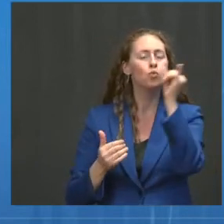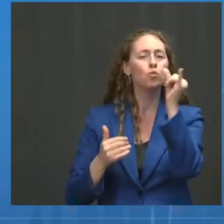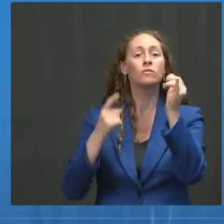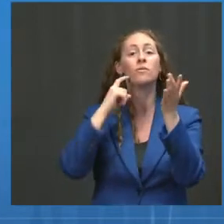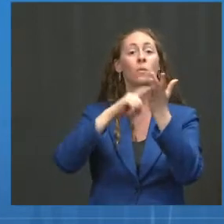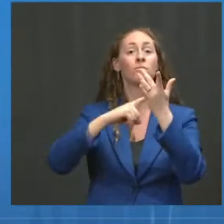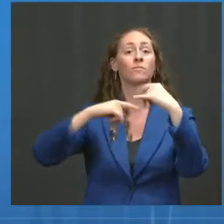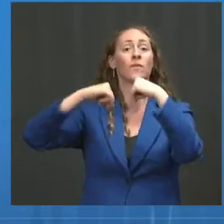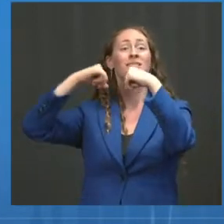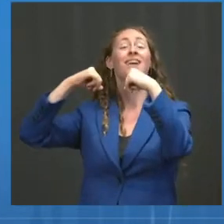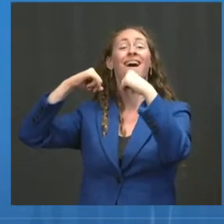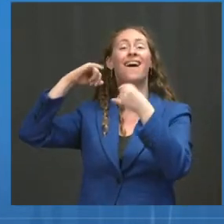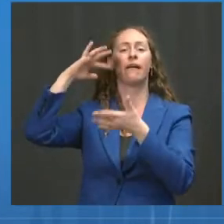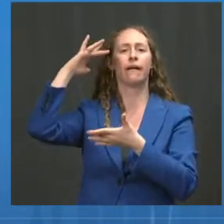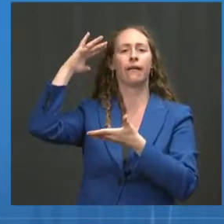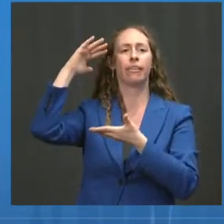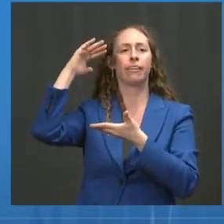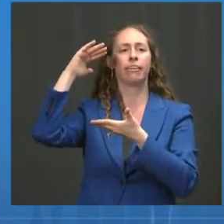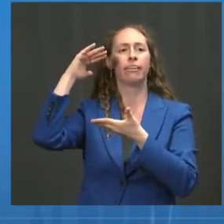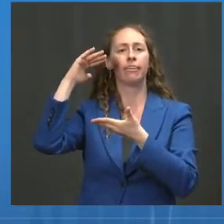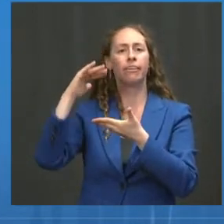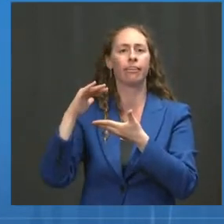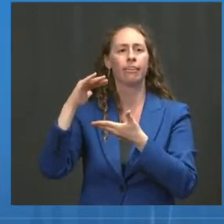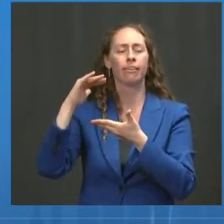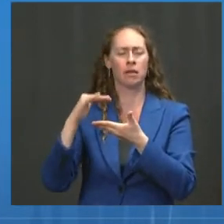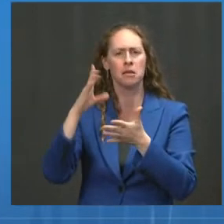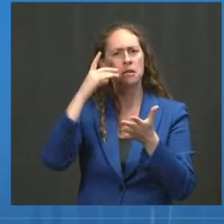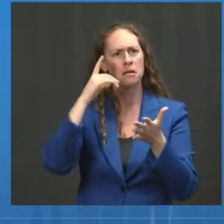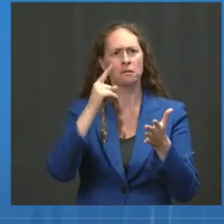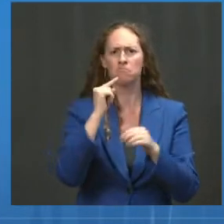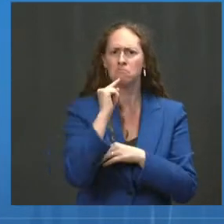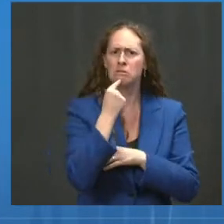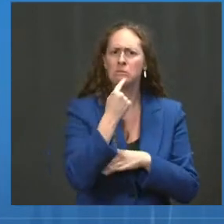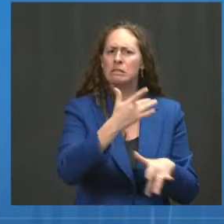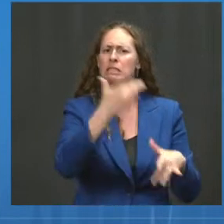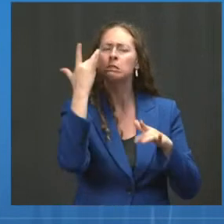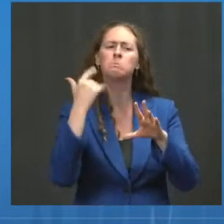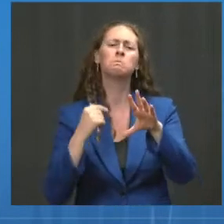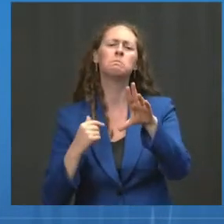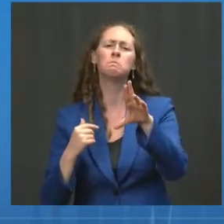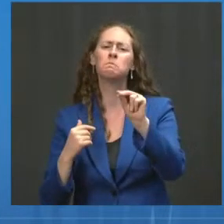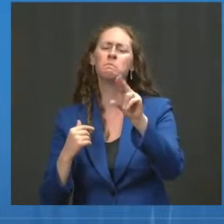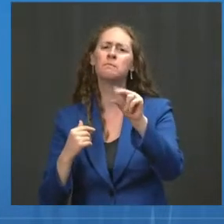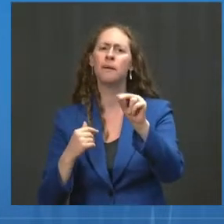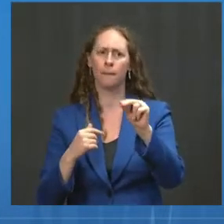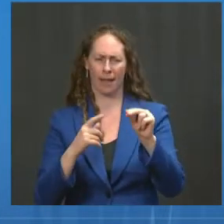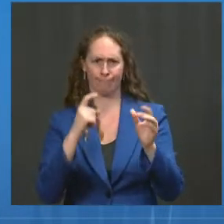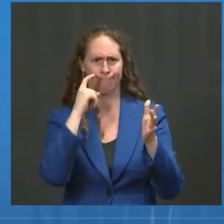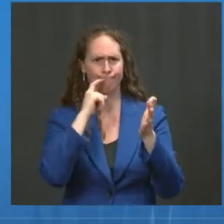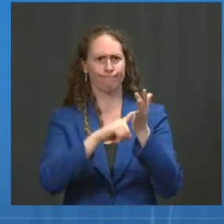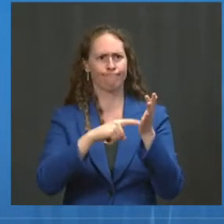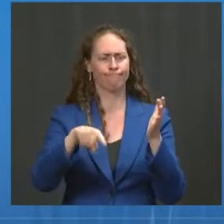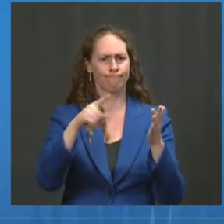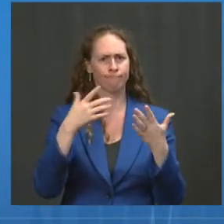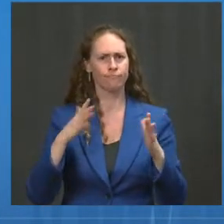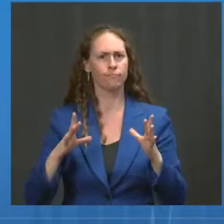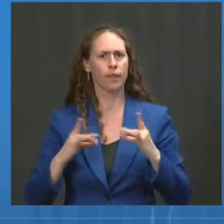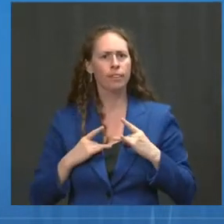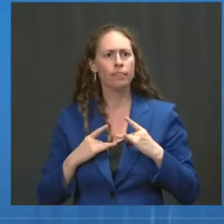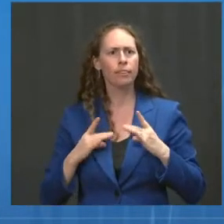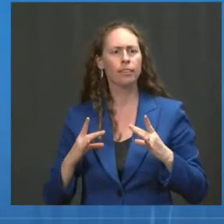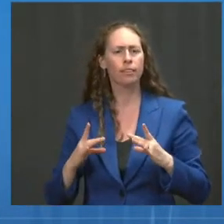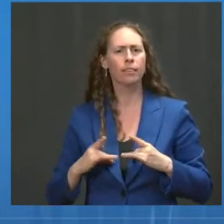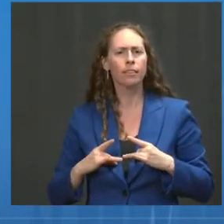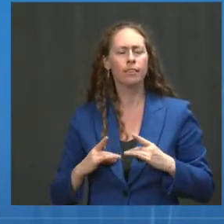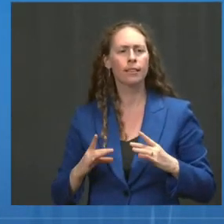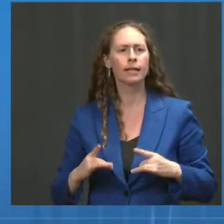infection, not severe infection, but symptomatic infection. So we're staying ahead of this virus. And what we are saying is we are planning